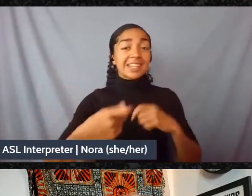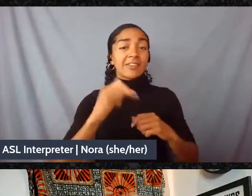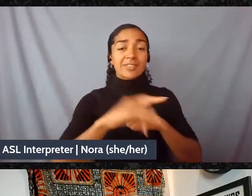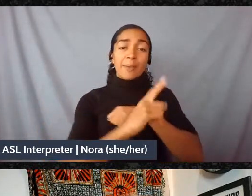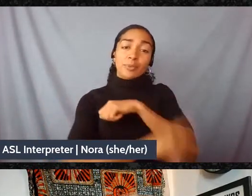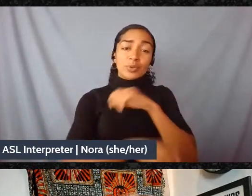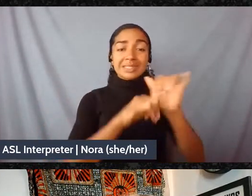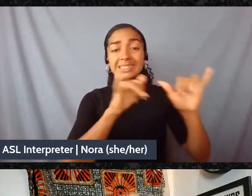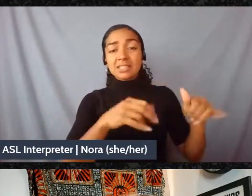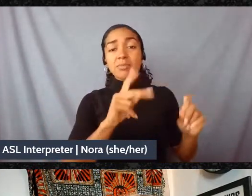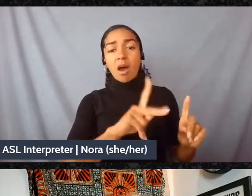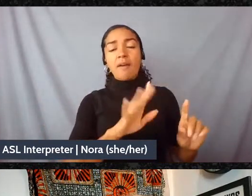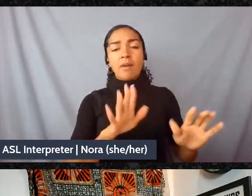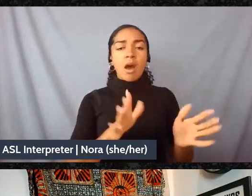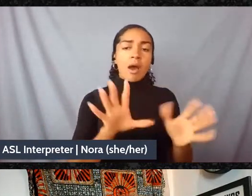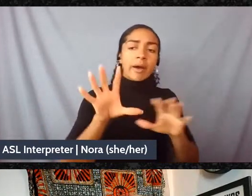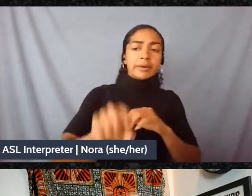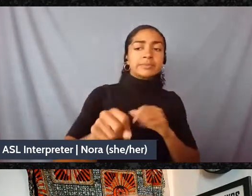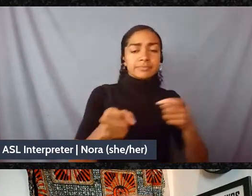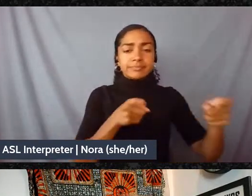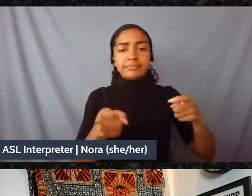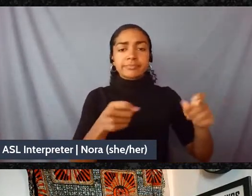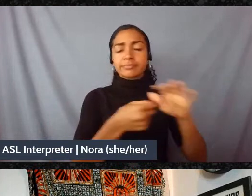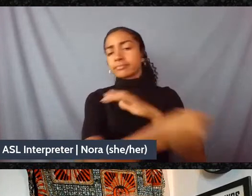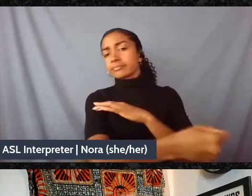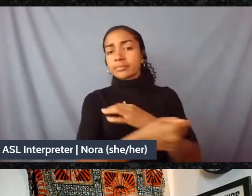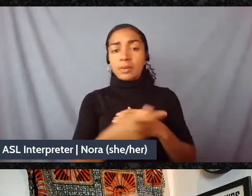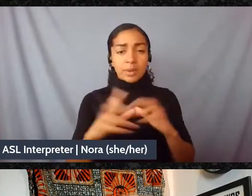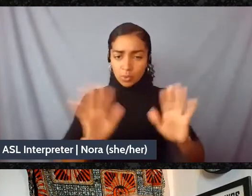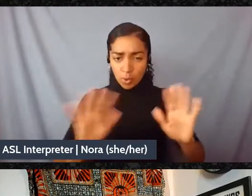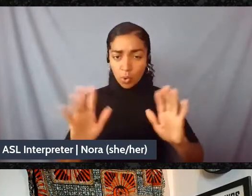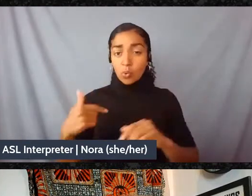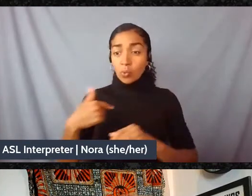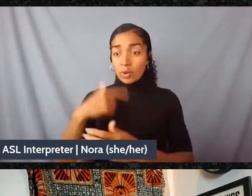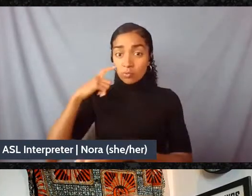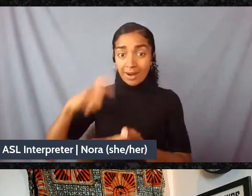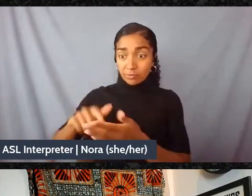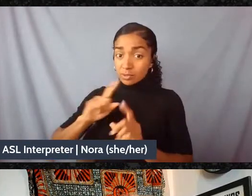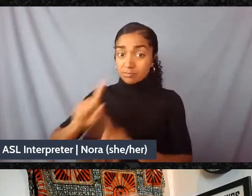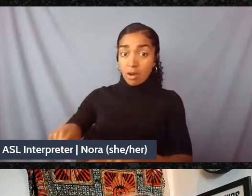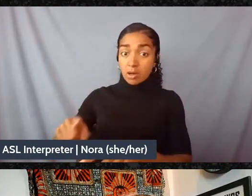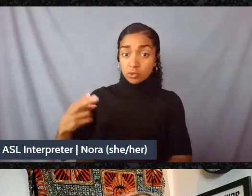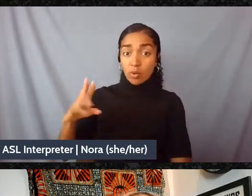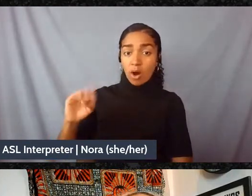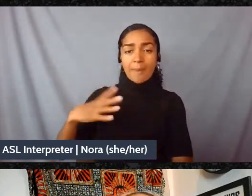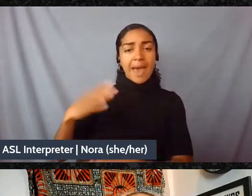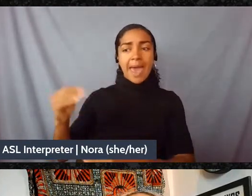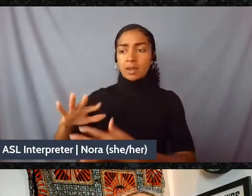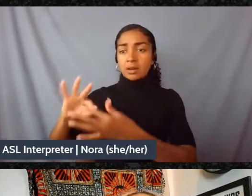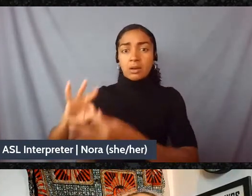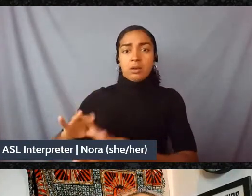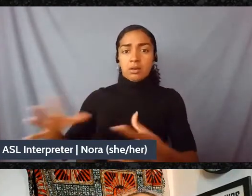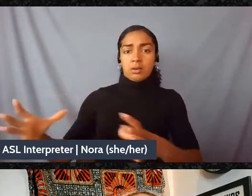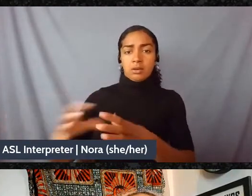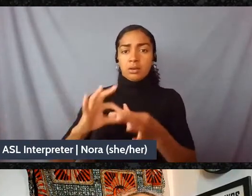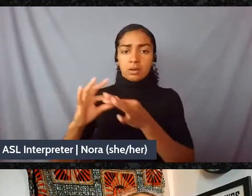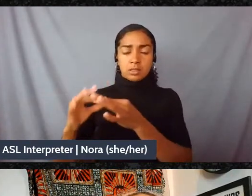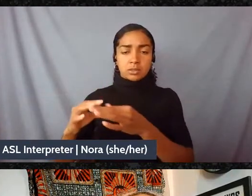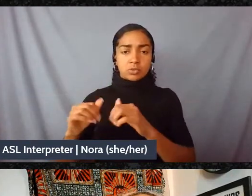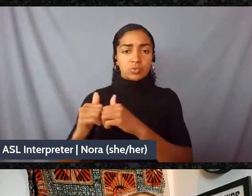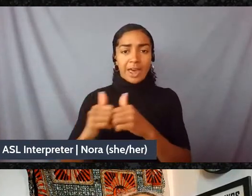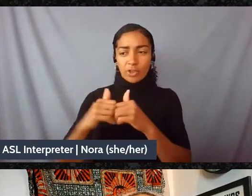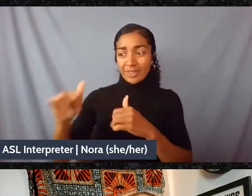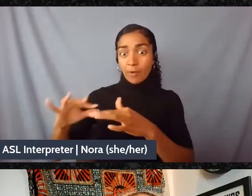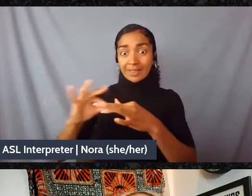to each other and to earth. Like we get, there's a relationship that's already there that we have to reclaim. And then